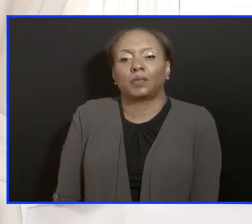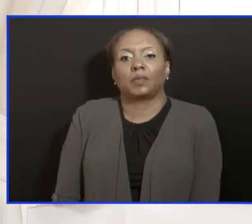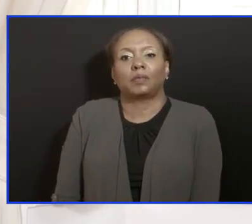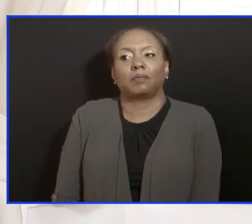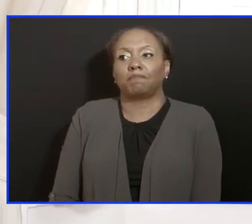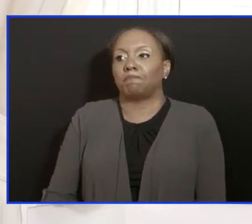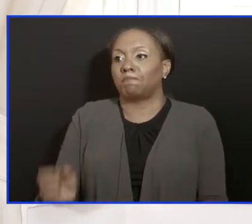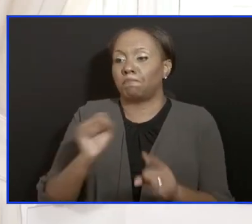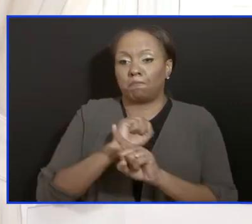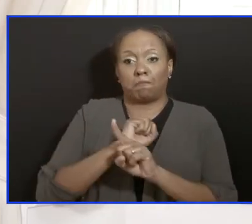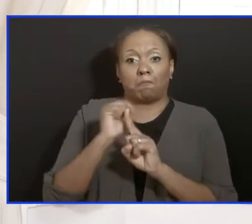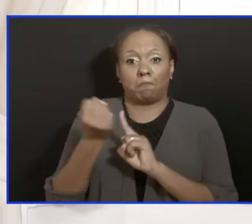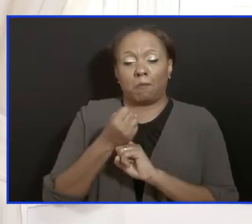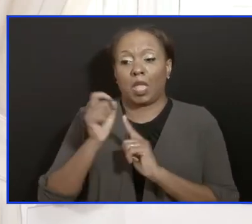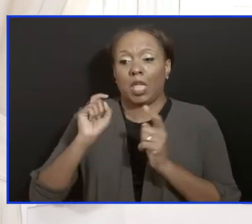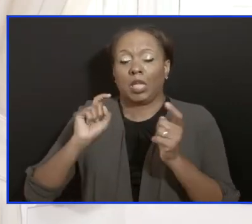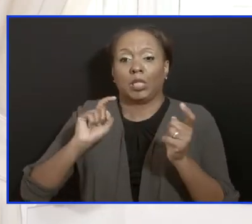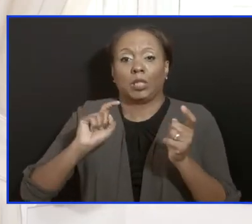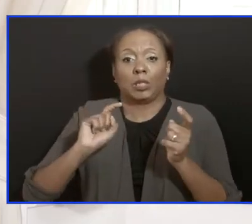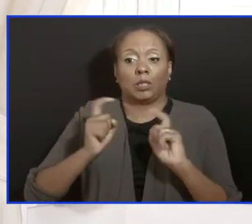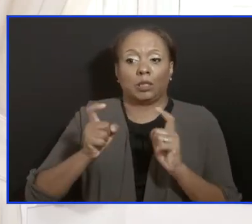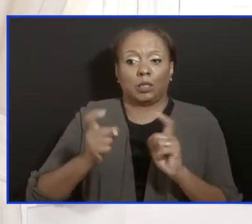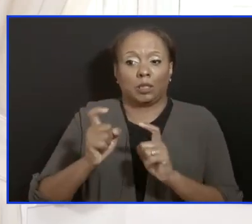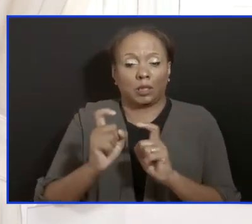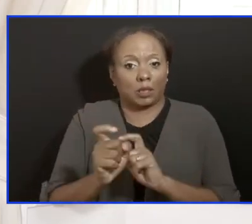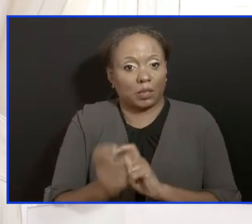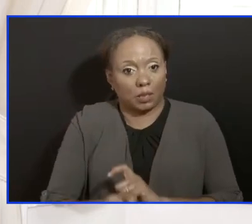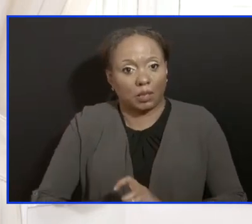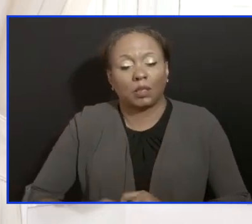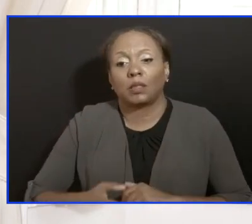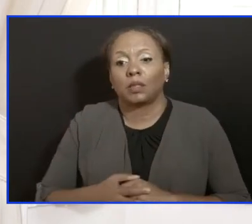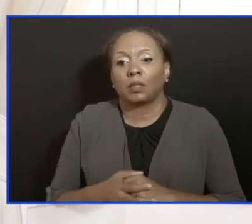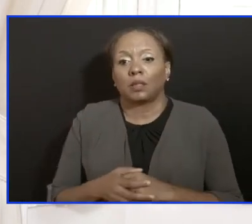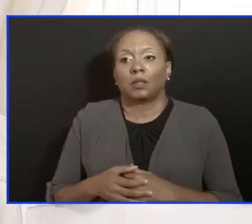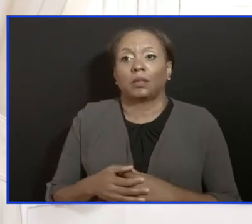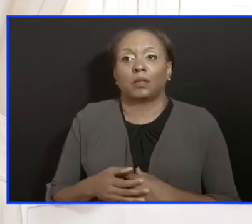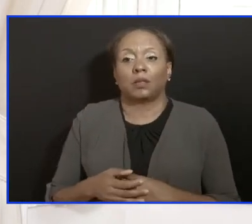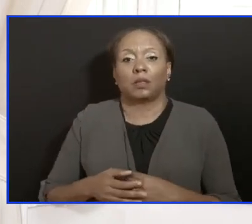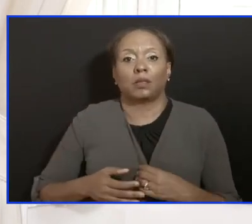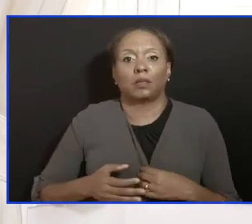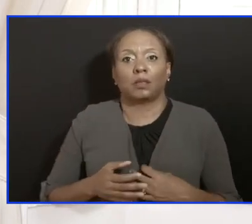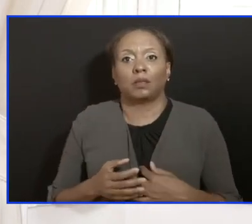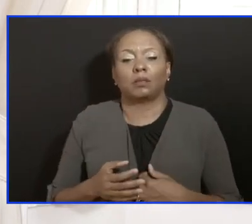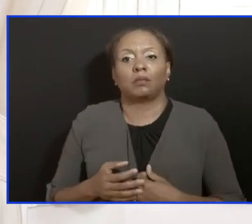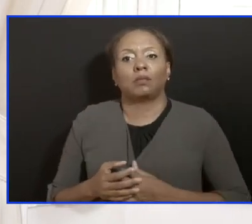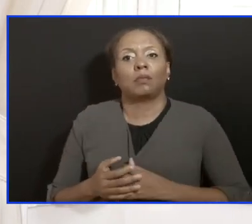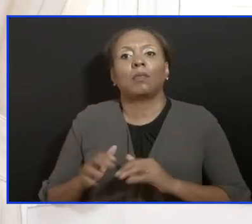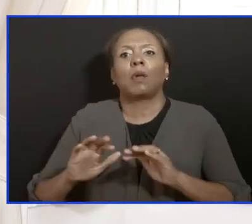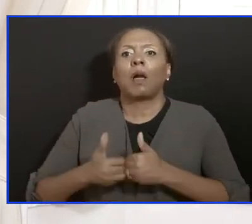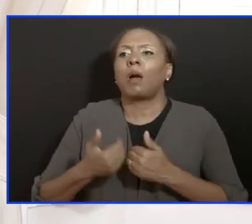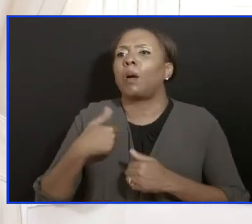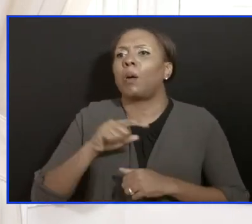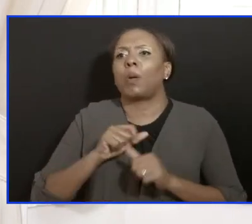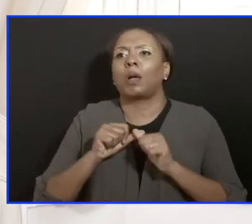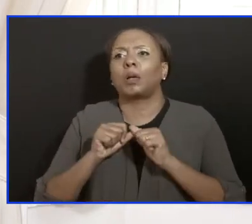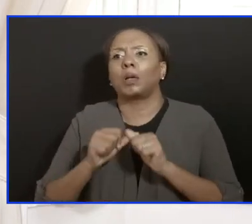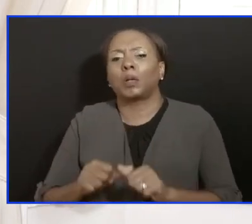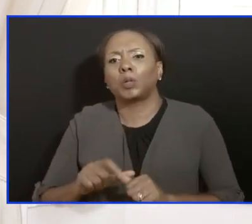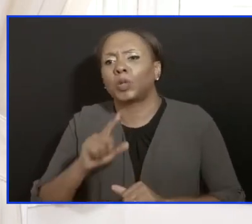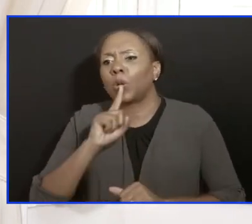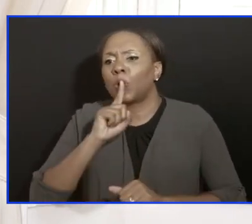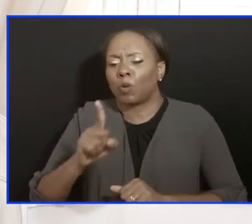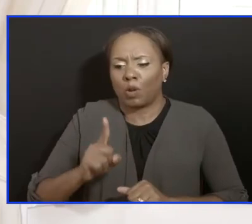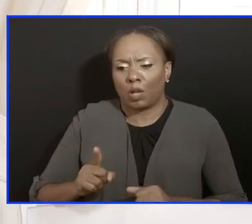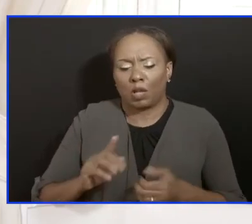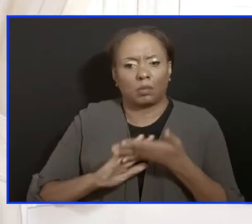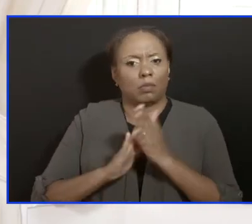situation. We are currently continuing discussions about how we will continue to build up capacity given the